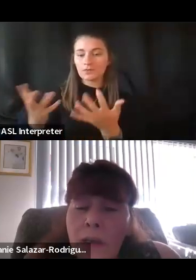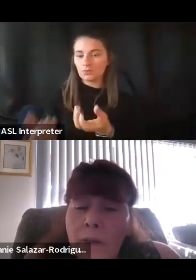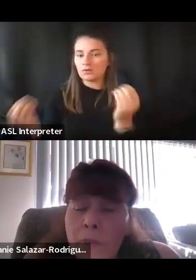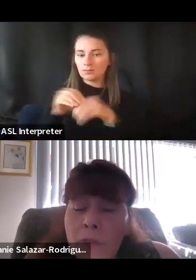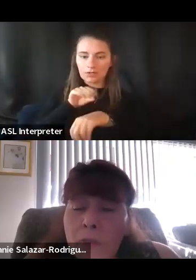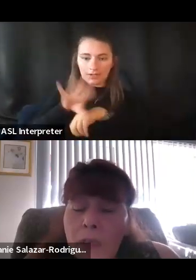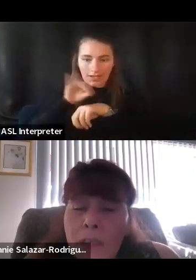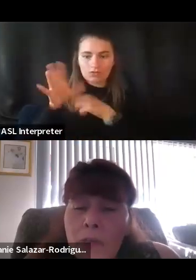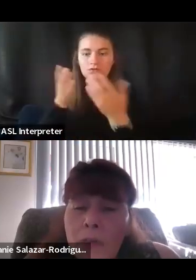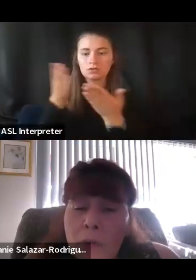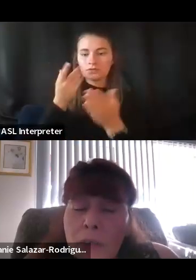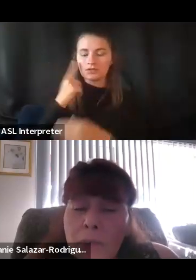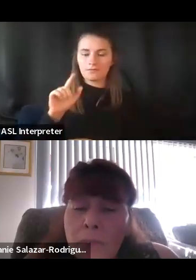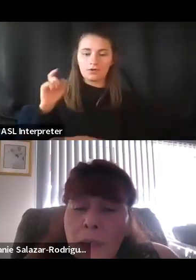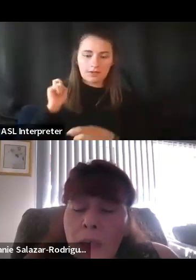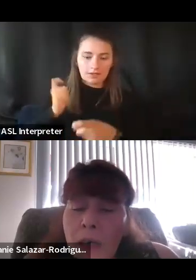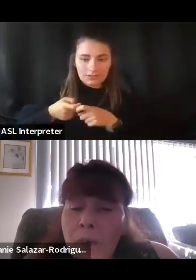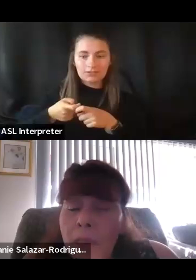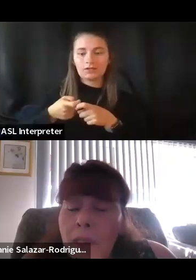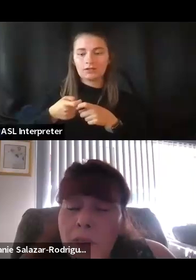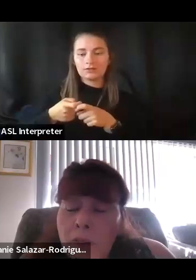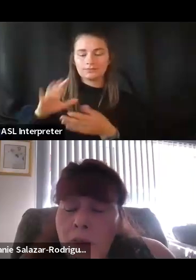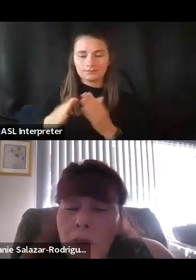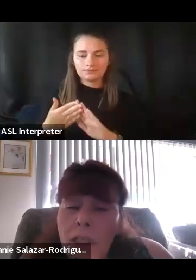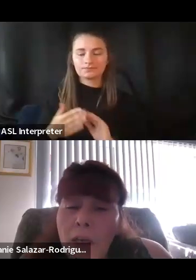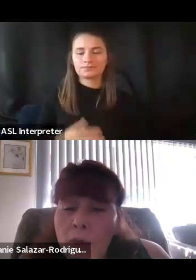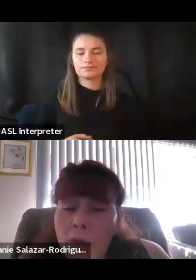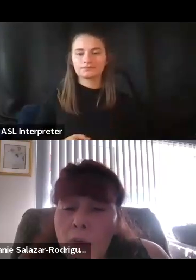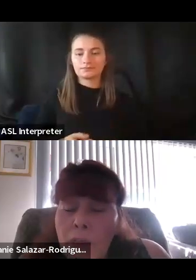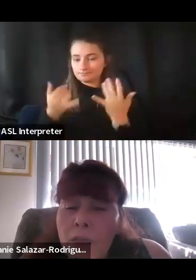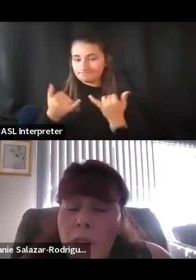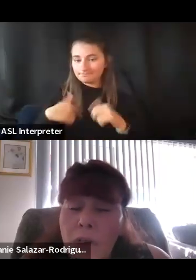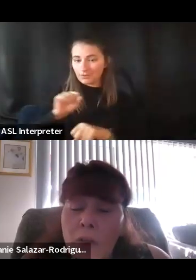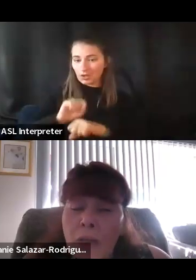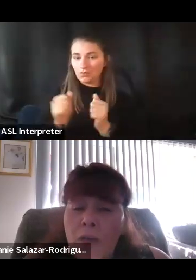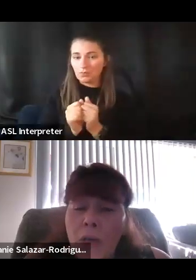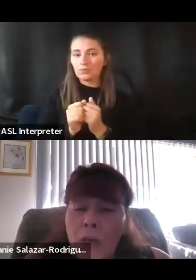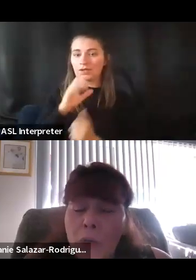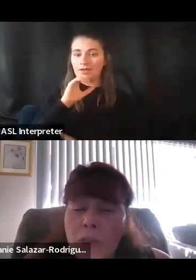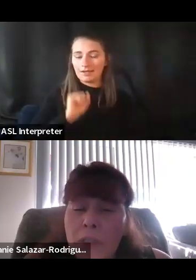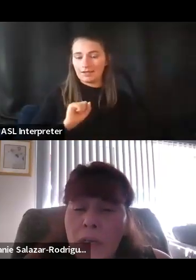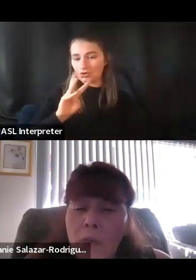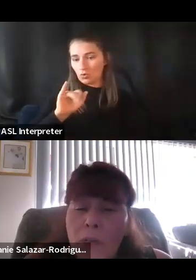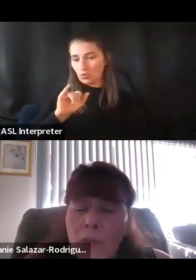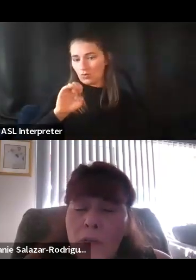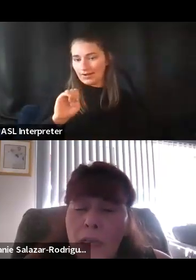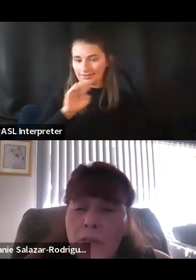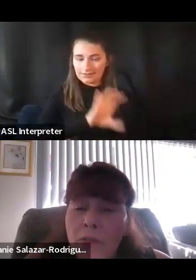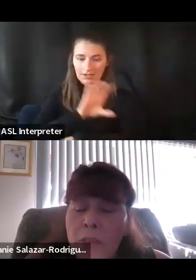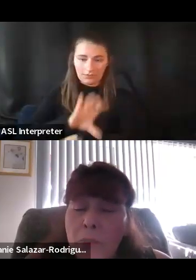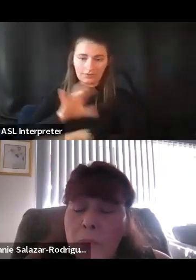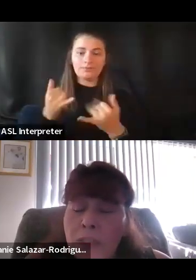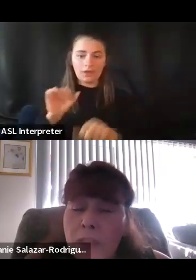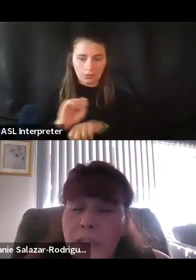to the Latino community. And I also currently now work with AgeWise Colorado, which is now working with